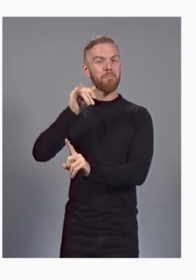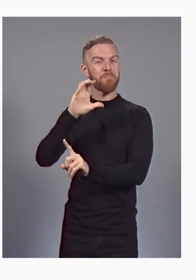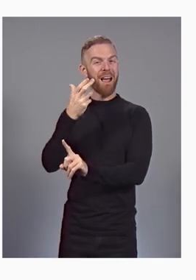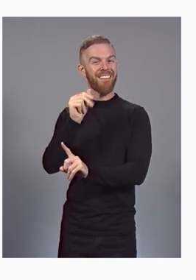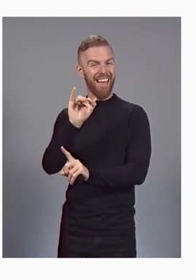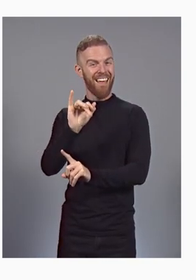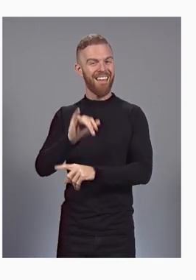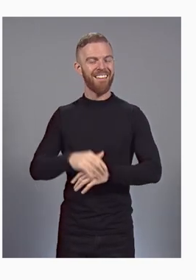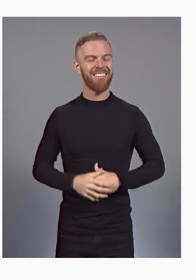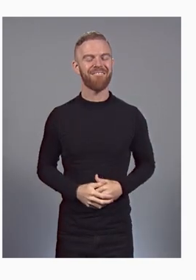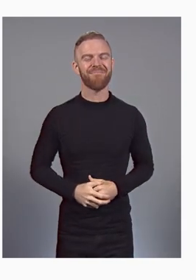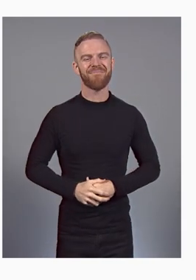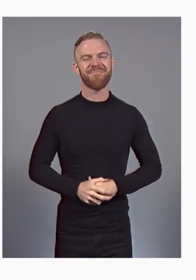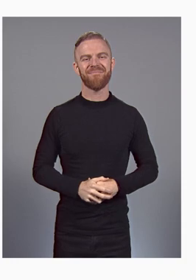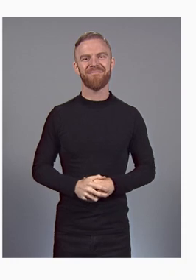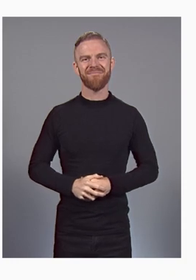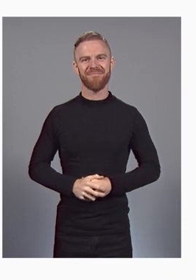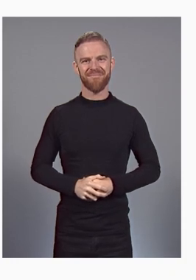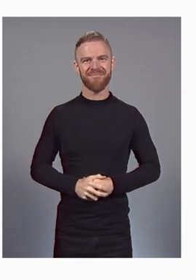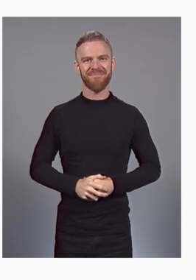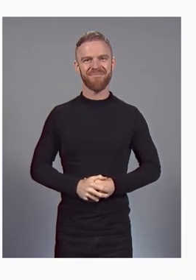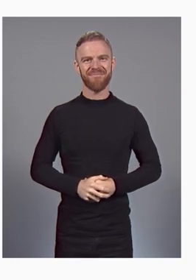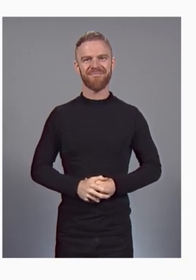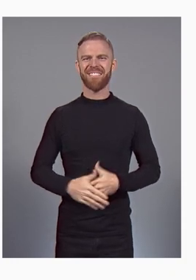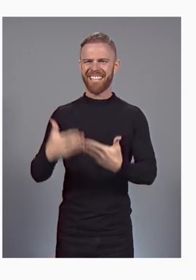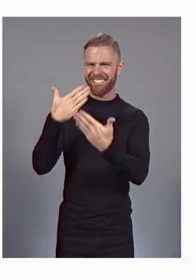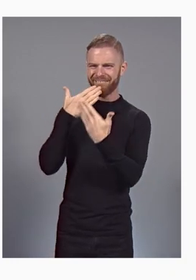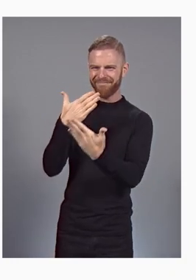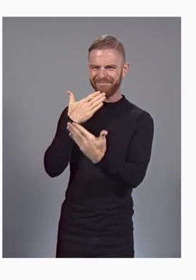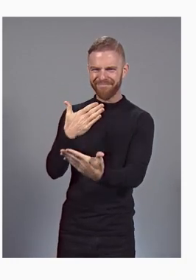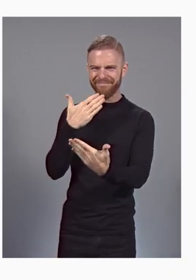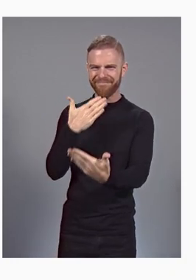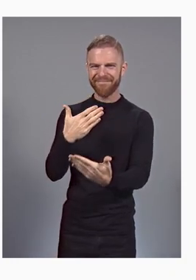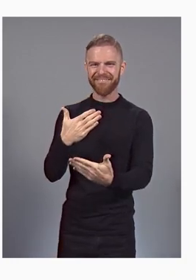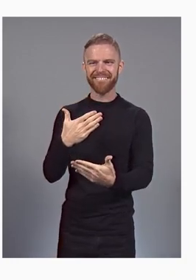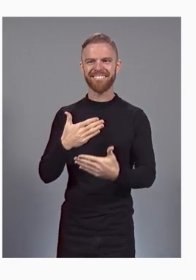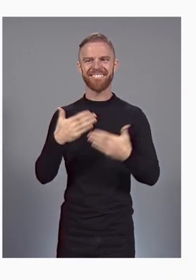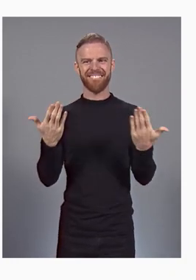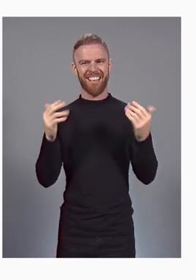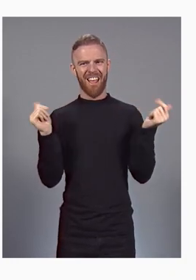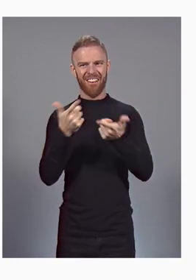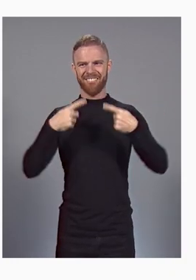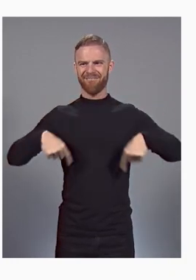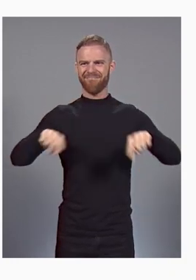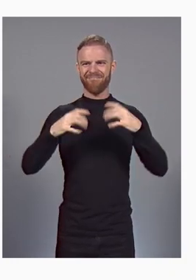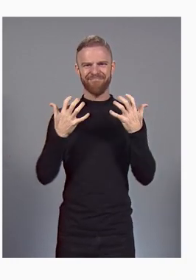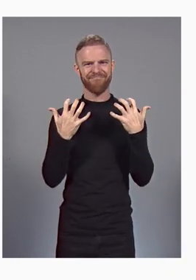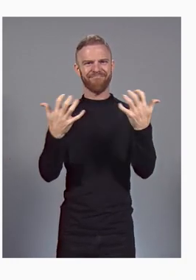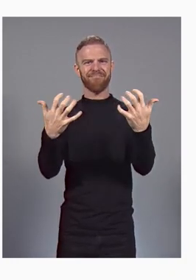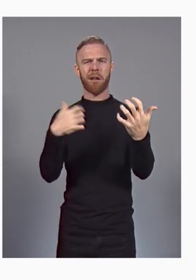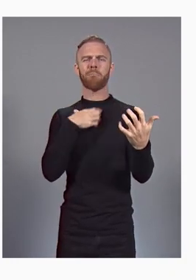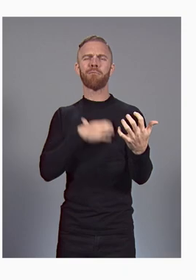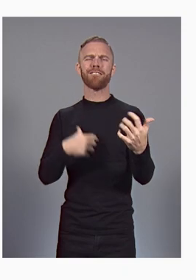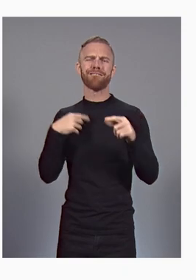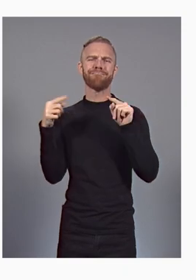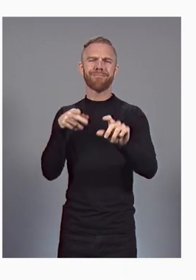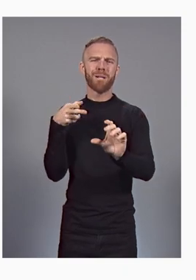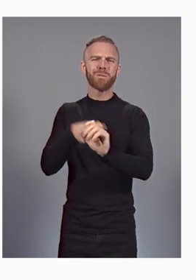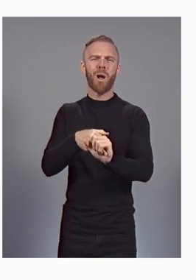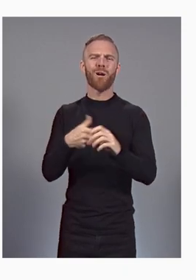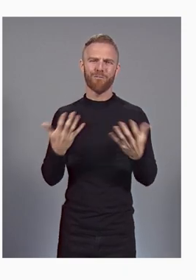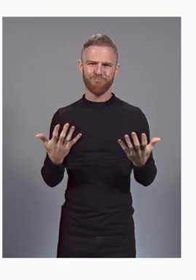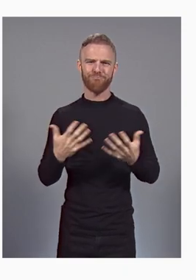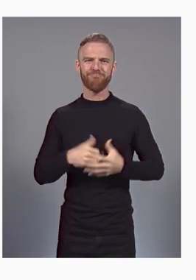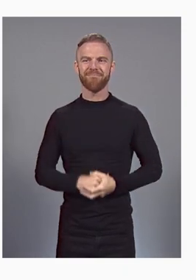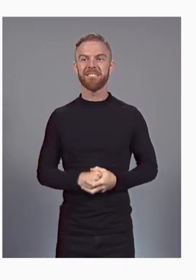Thank you, Thomas. And thanks to everyone joining us today. I wish I could be there with you in person. I'm glad that